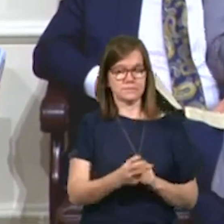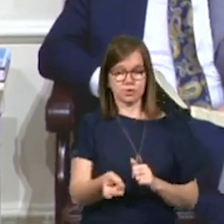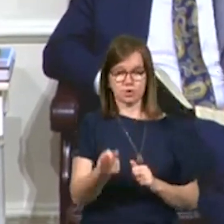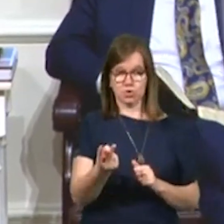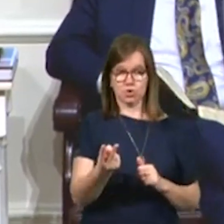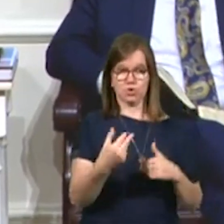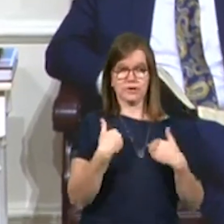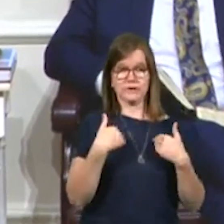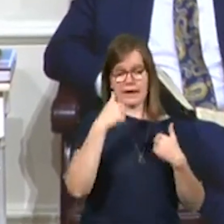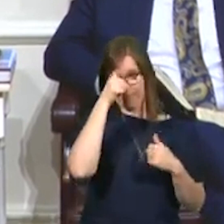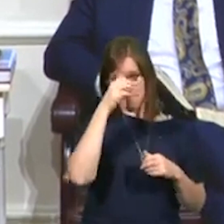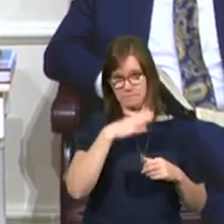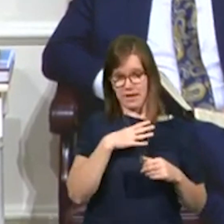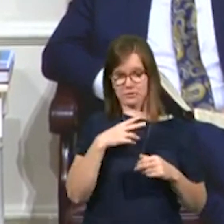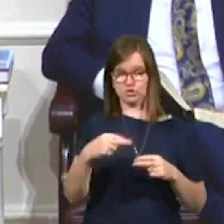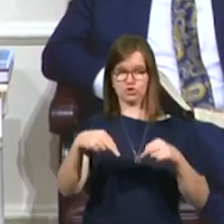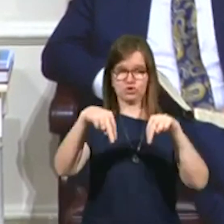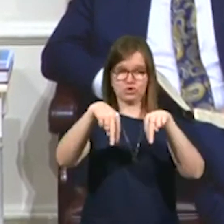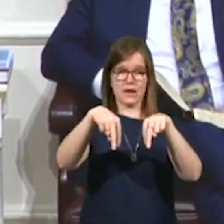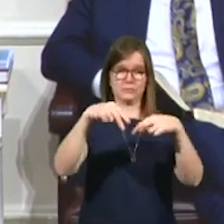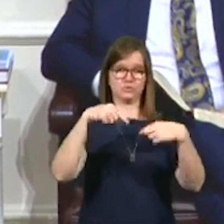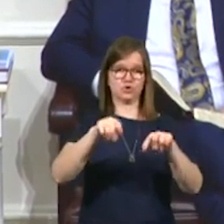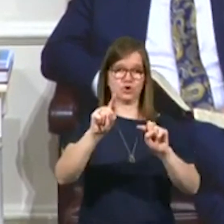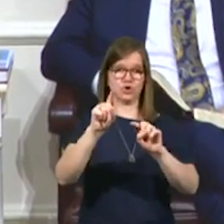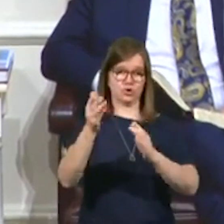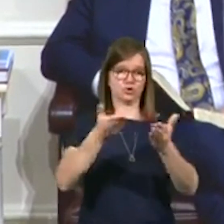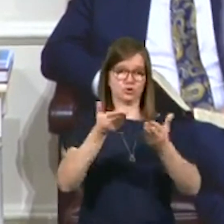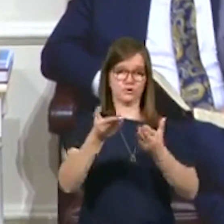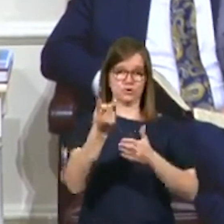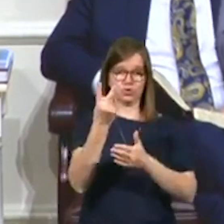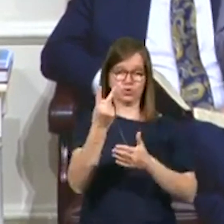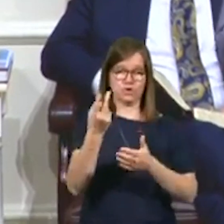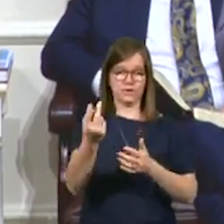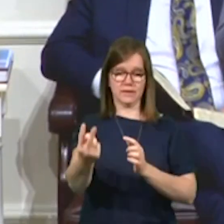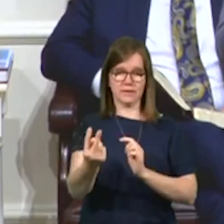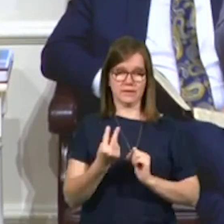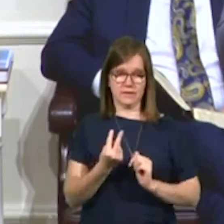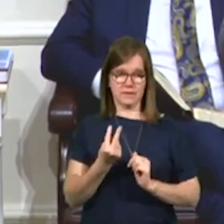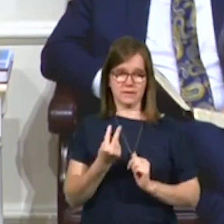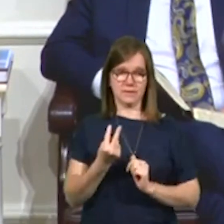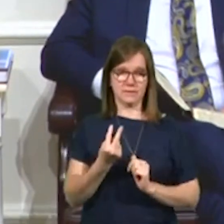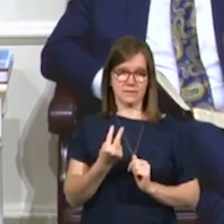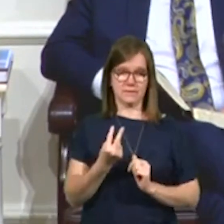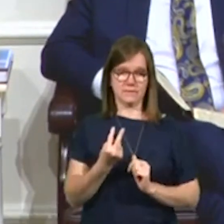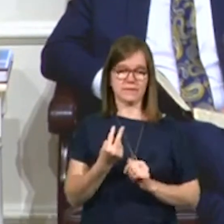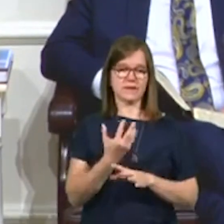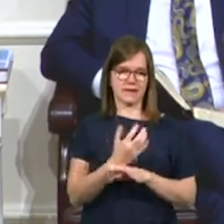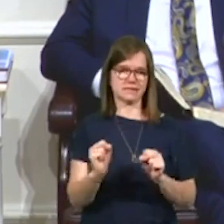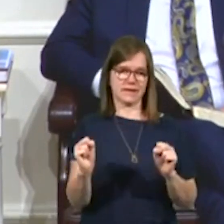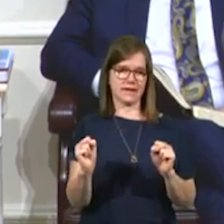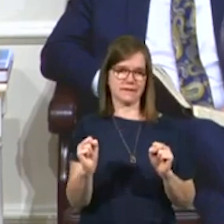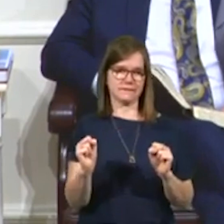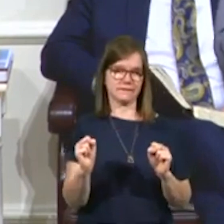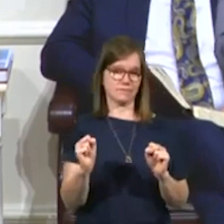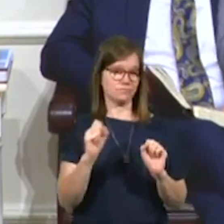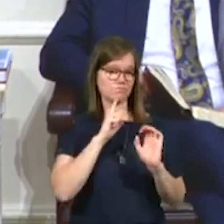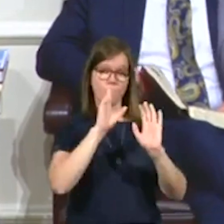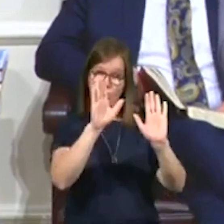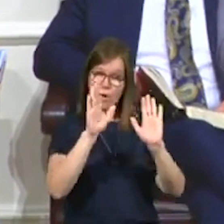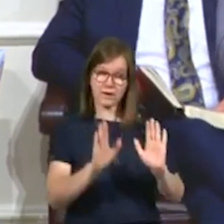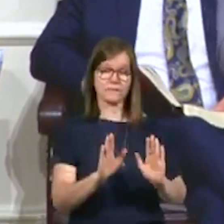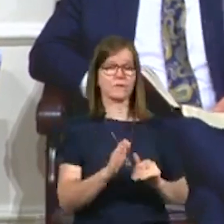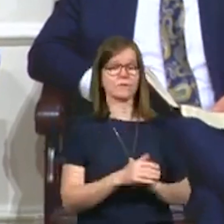of the young men in Craig's group stood up during one of the services. Two of the young men stood up, came down the aisle, got saved. It was wonderful.